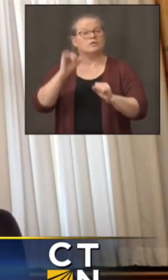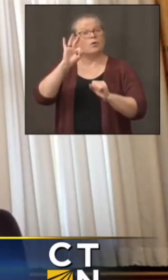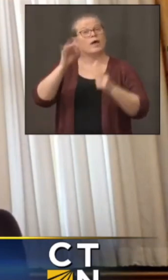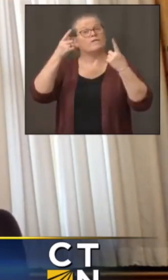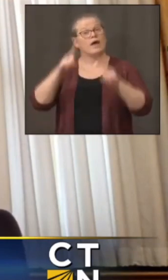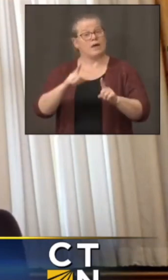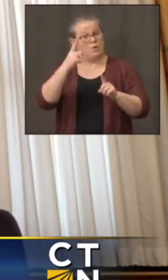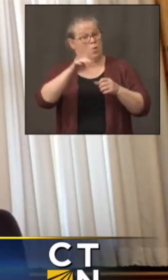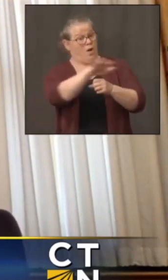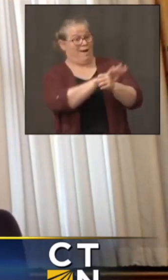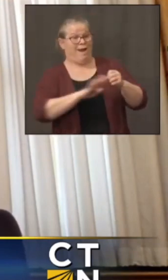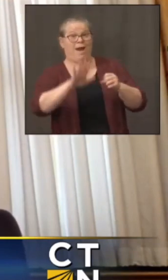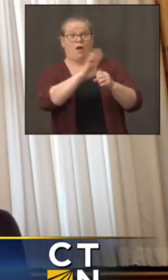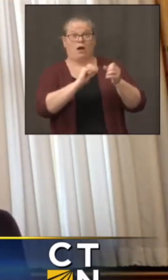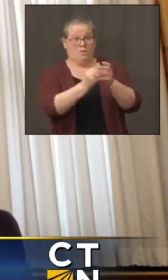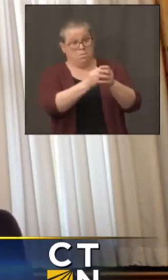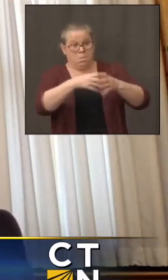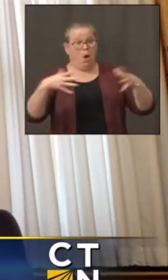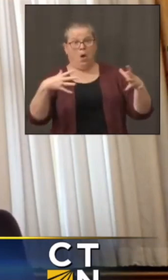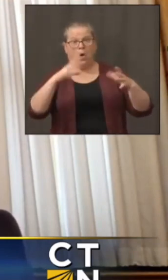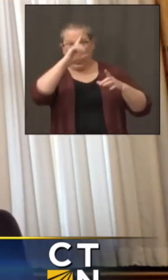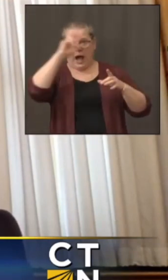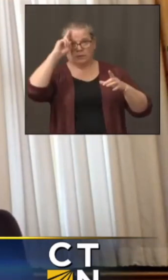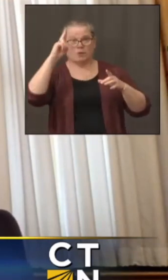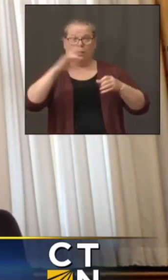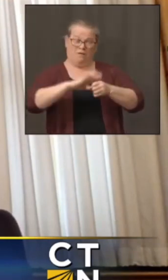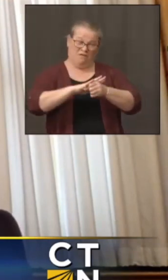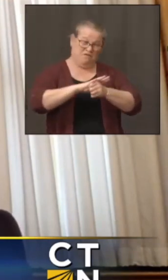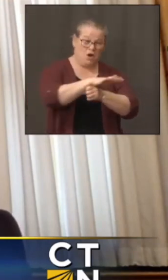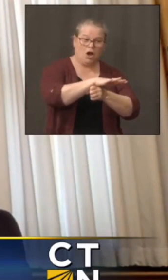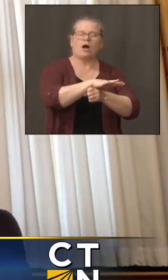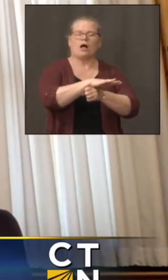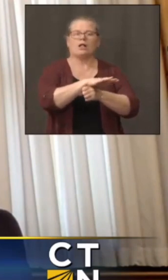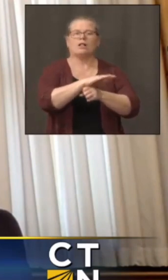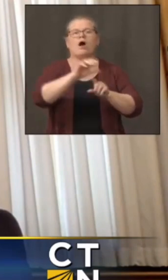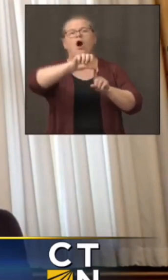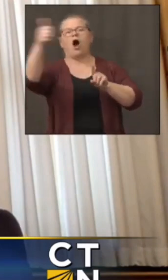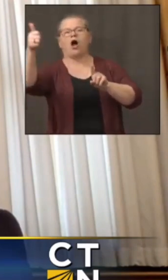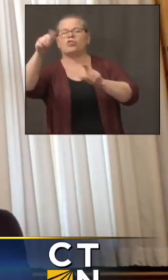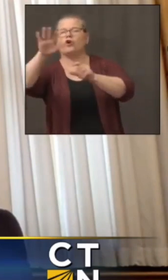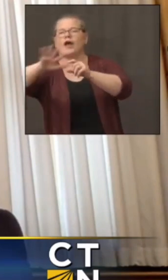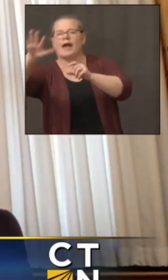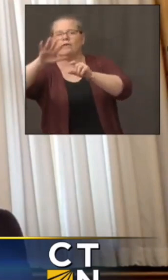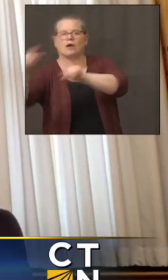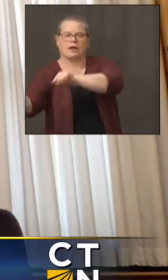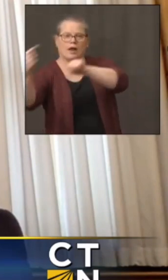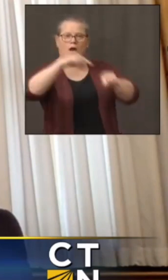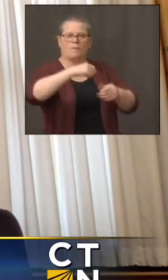a surge in their hospitals, we could, you know, leverage the capacity we have in other counties as well.